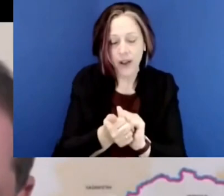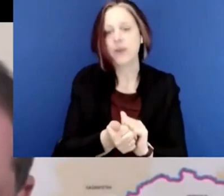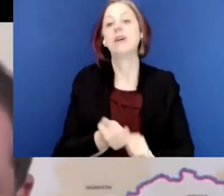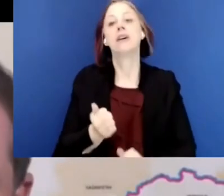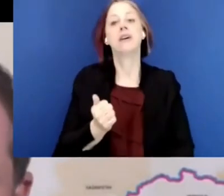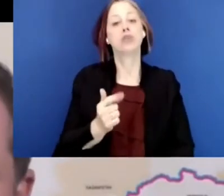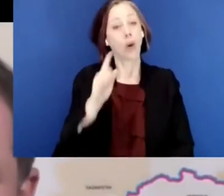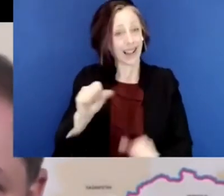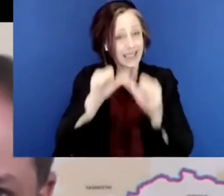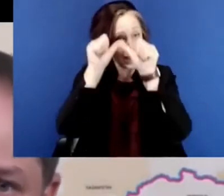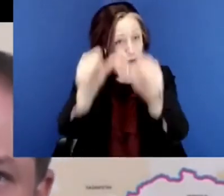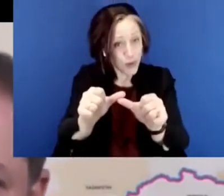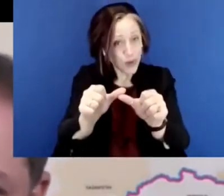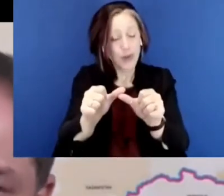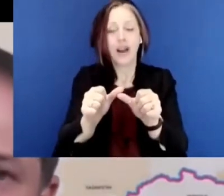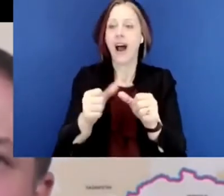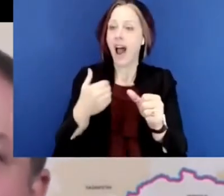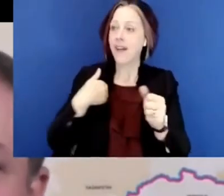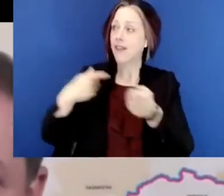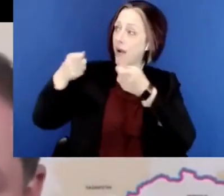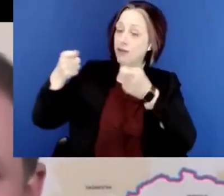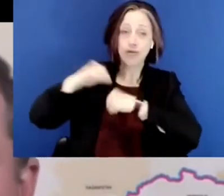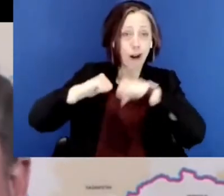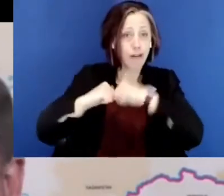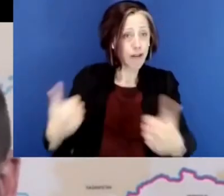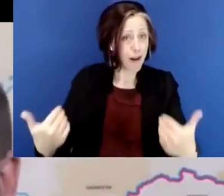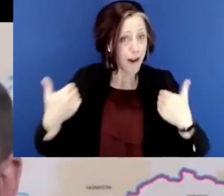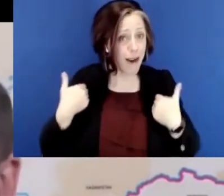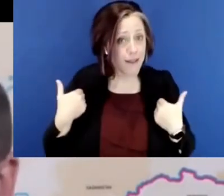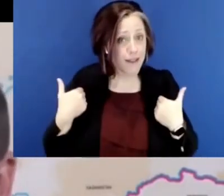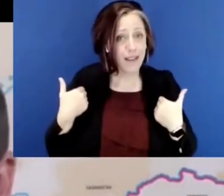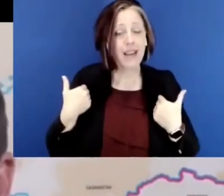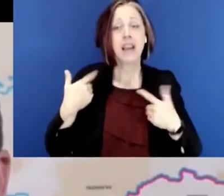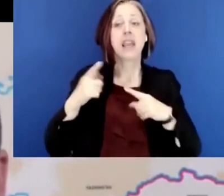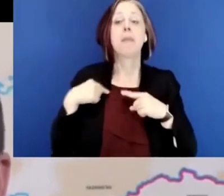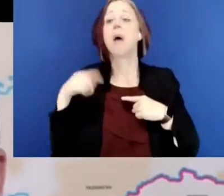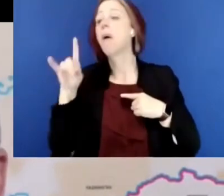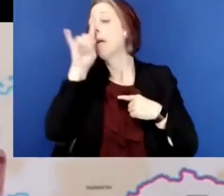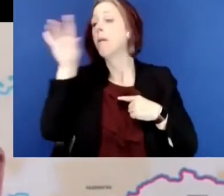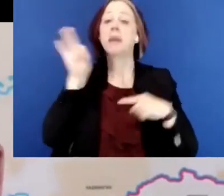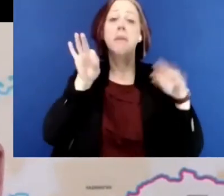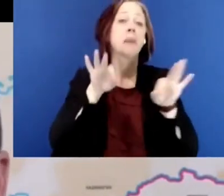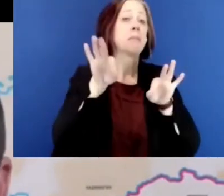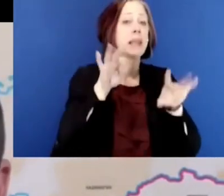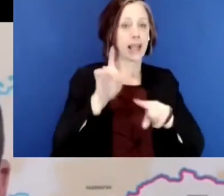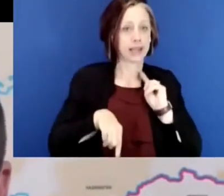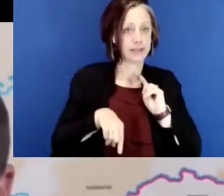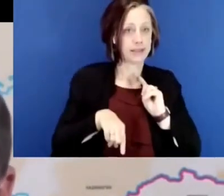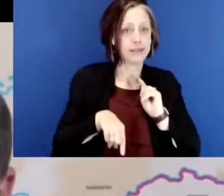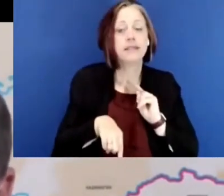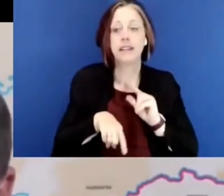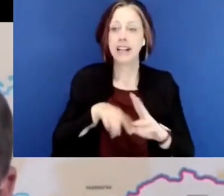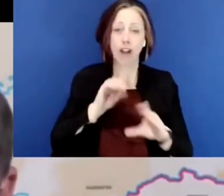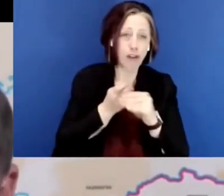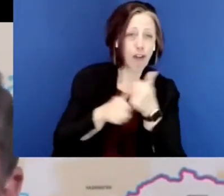supported so that they can, they they're sustainable and can continue. They have a governance structure so that they can't be gamed and picked. Um,